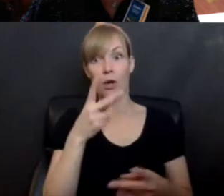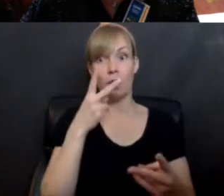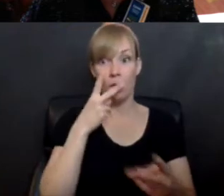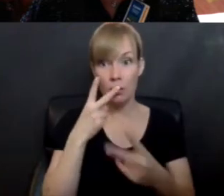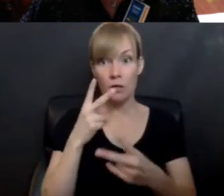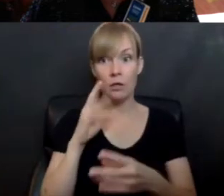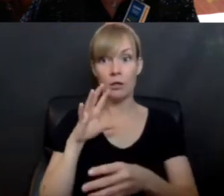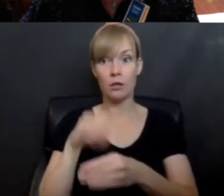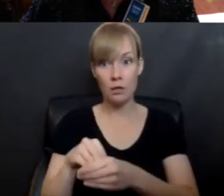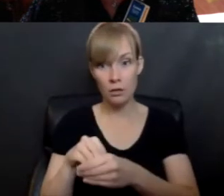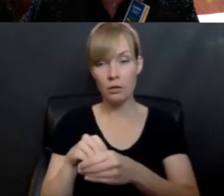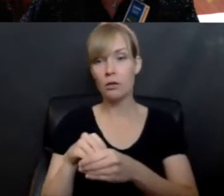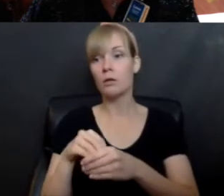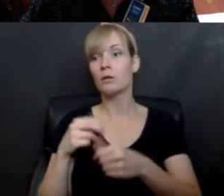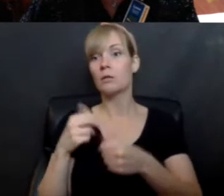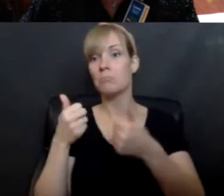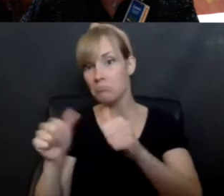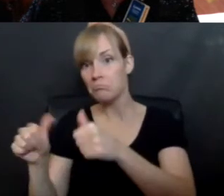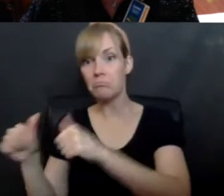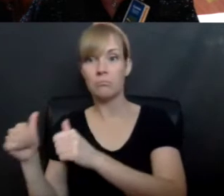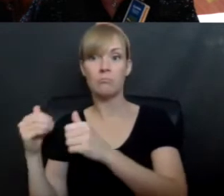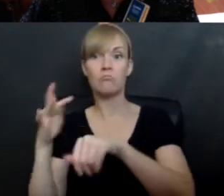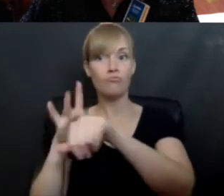writing about it right at that moment.